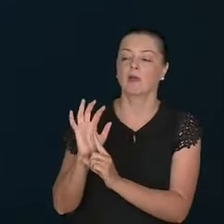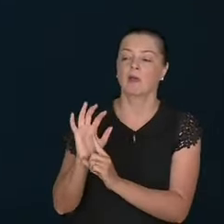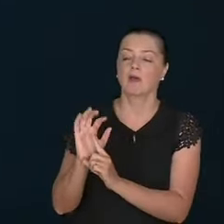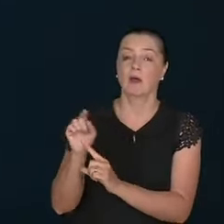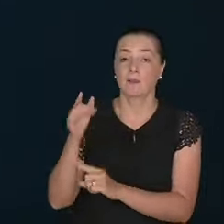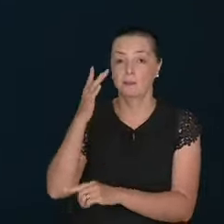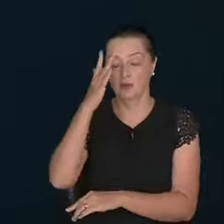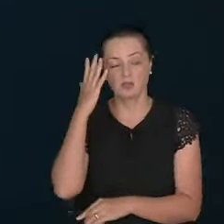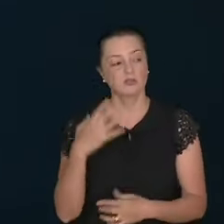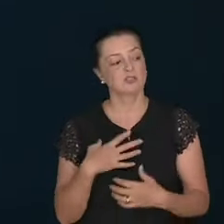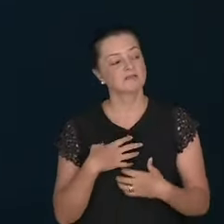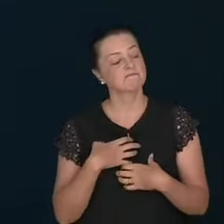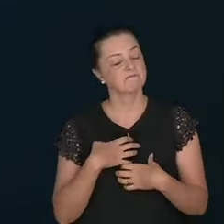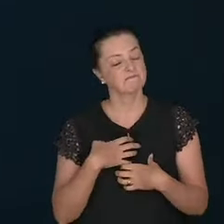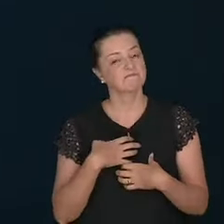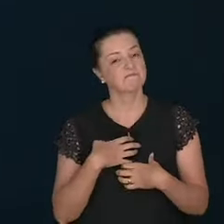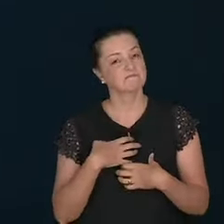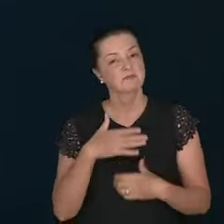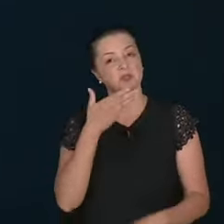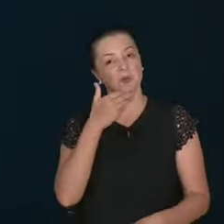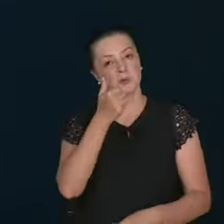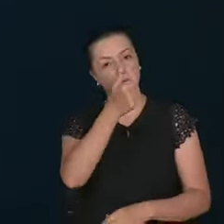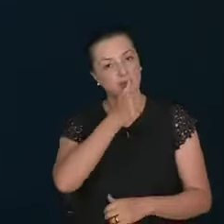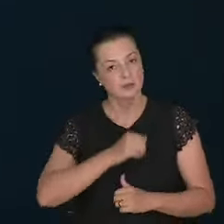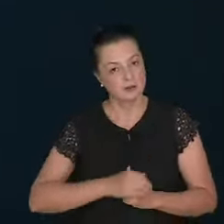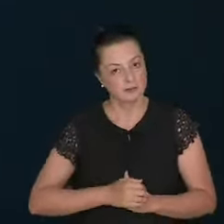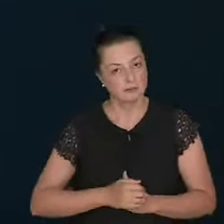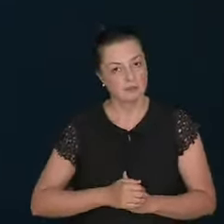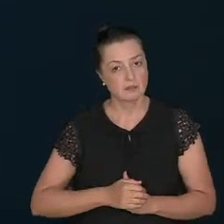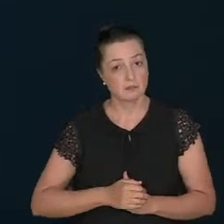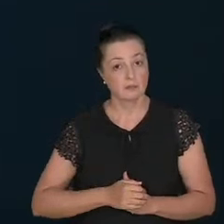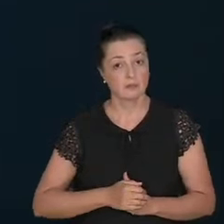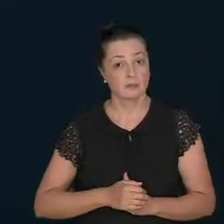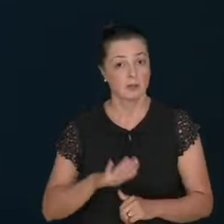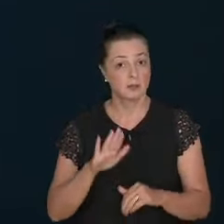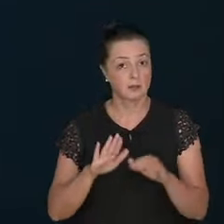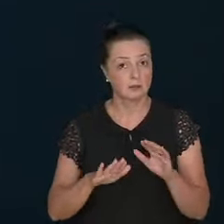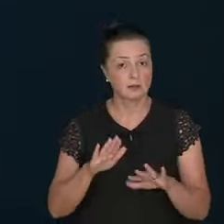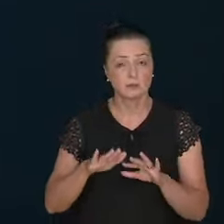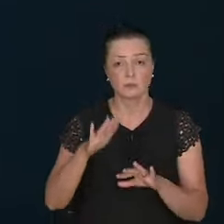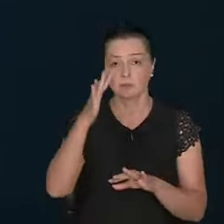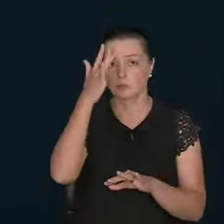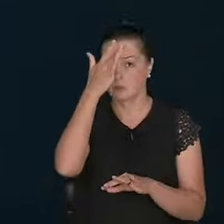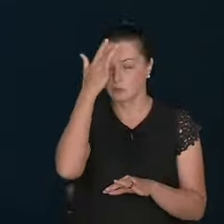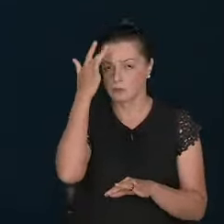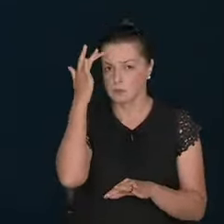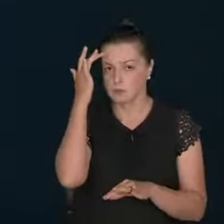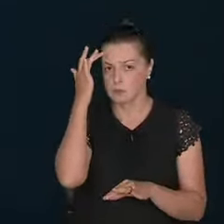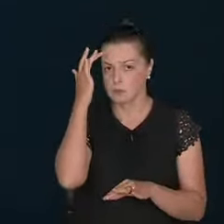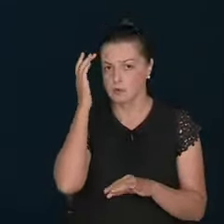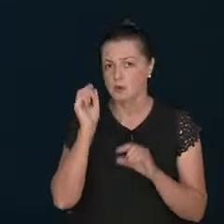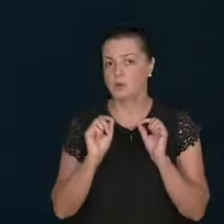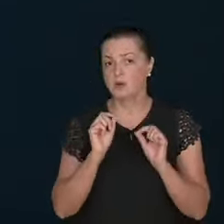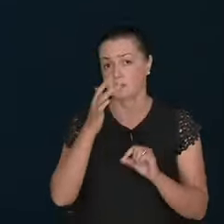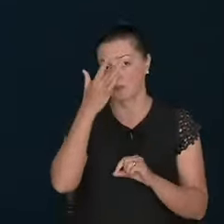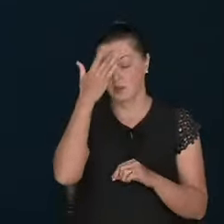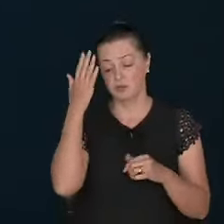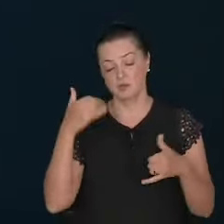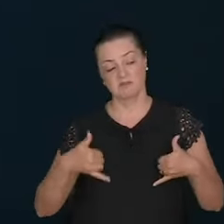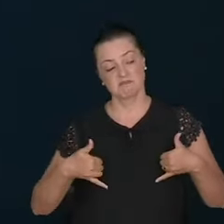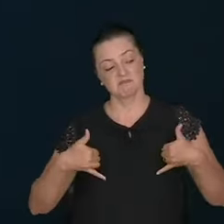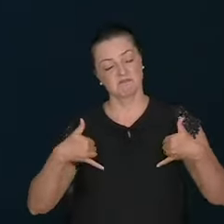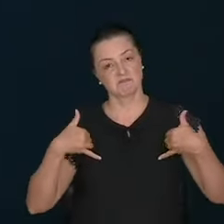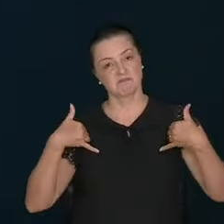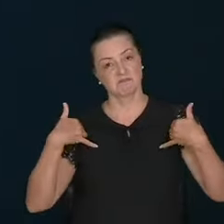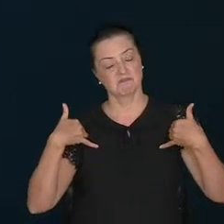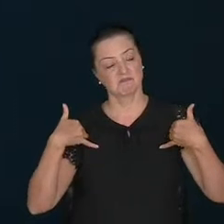A certain well-being. A fake well-being. And the person. Many times. End up.